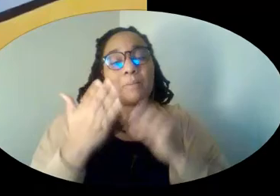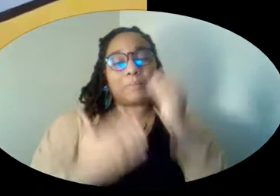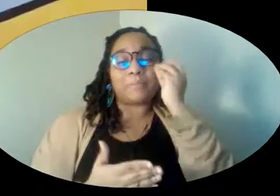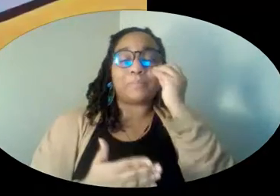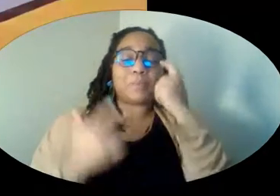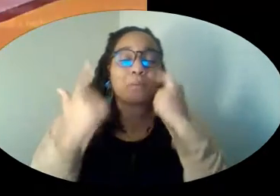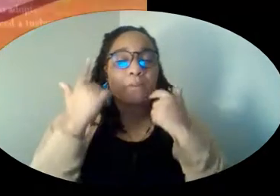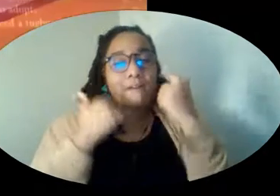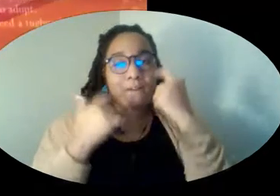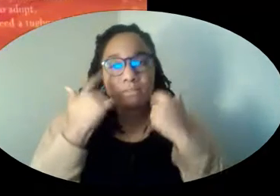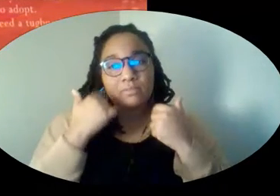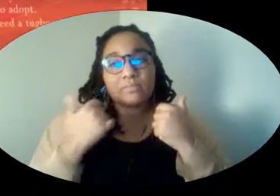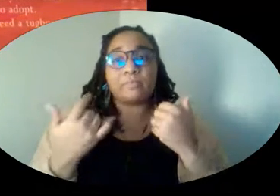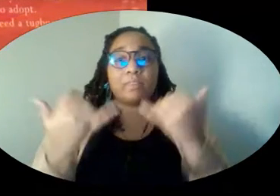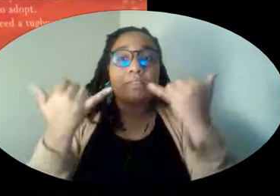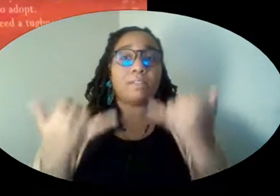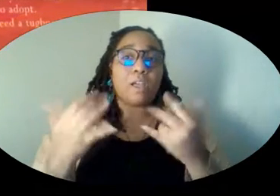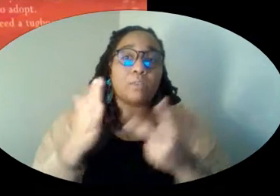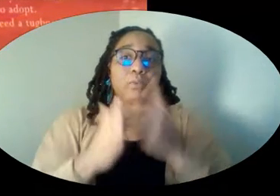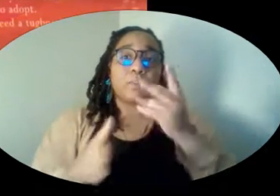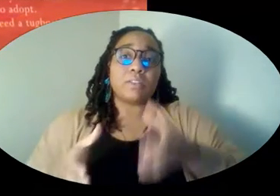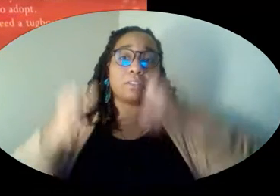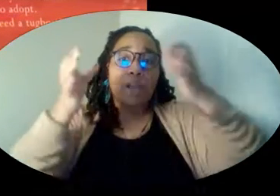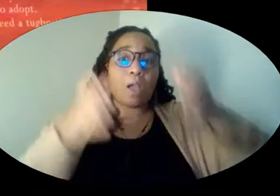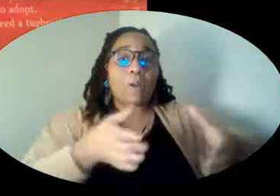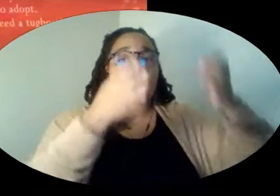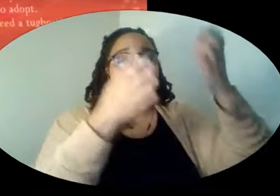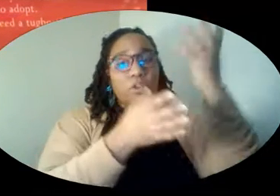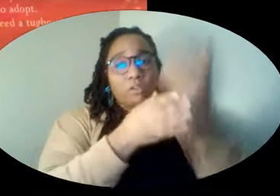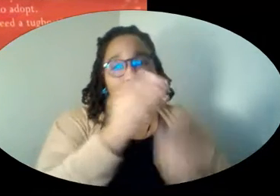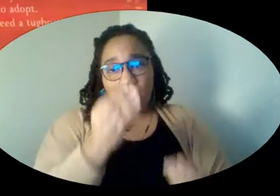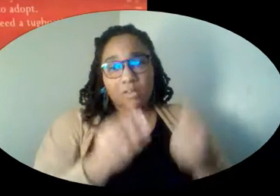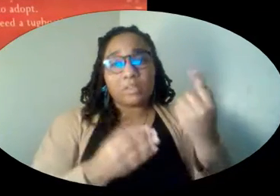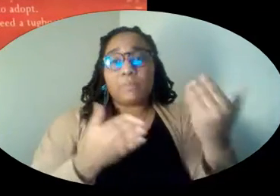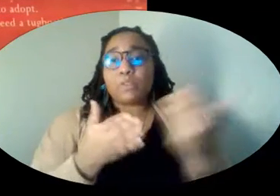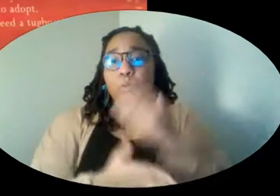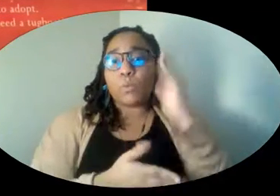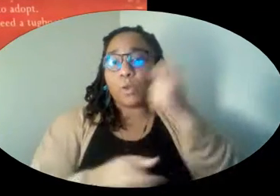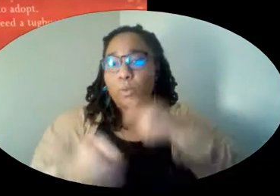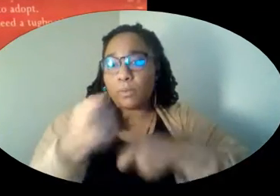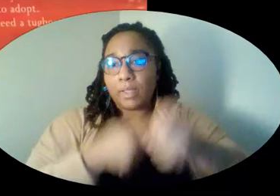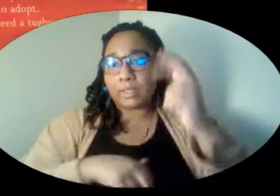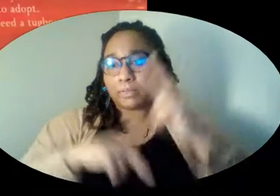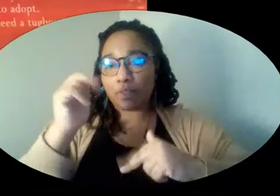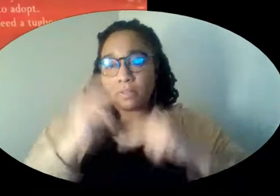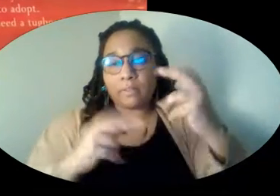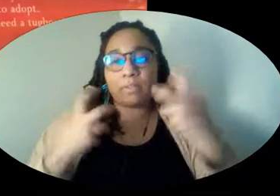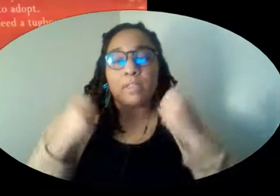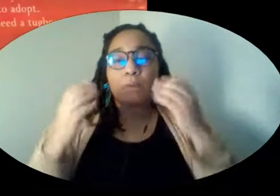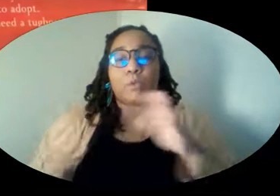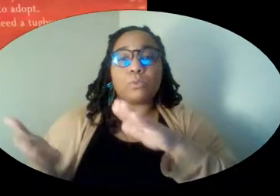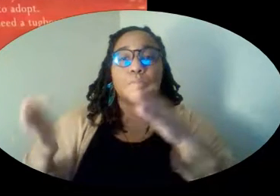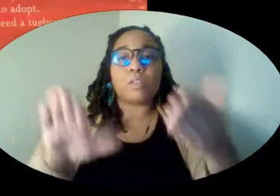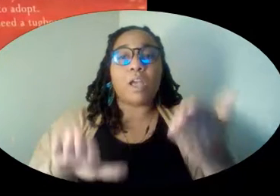cried. Now the Twin Towers are gone. Something new will be built. The heroes who died